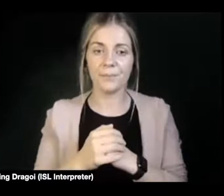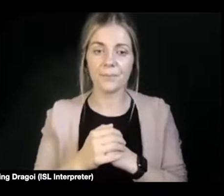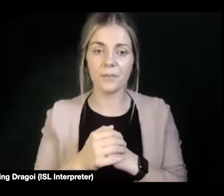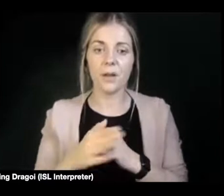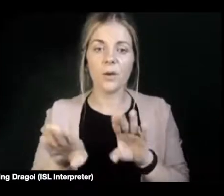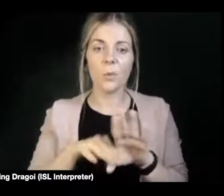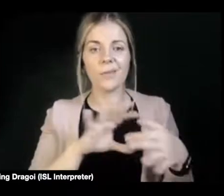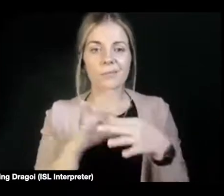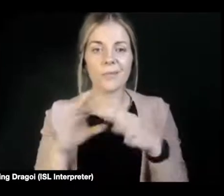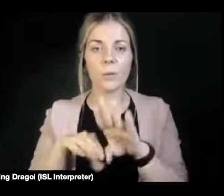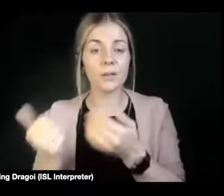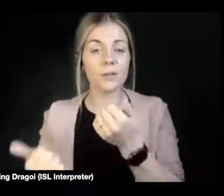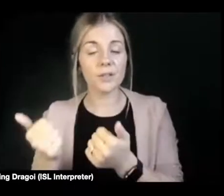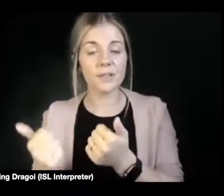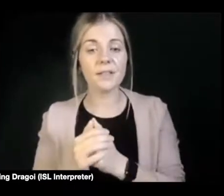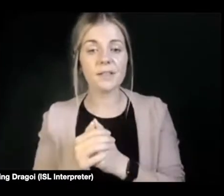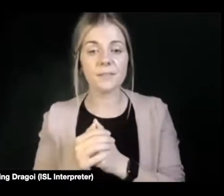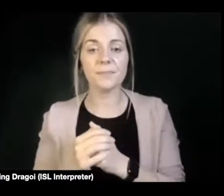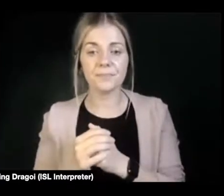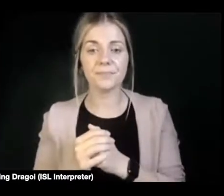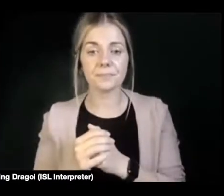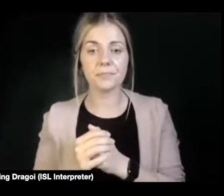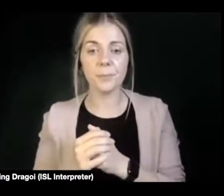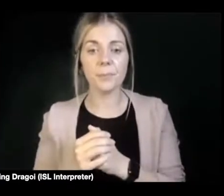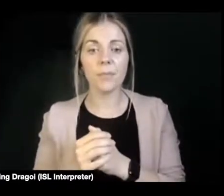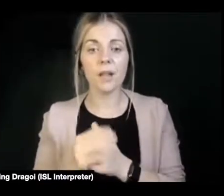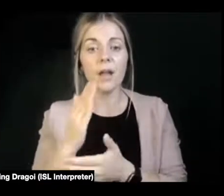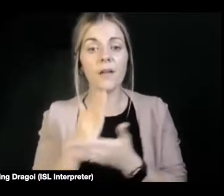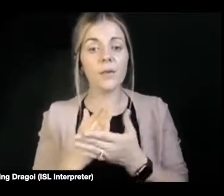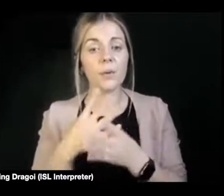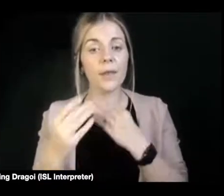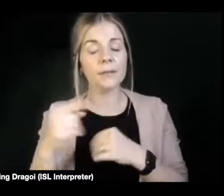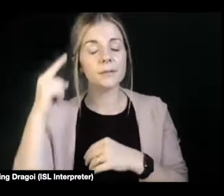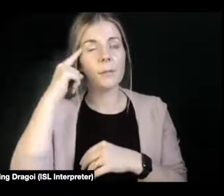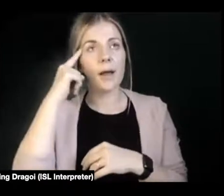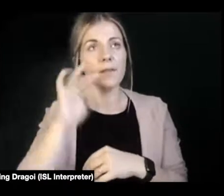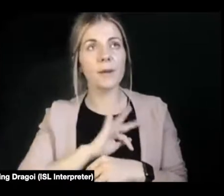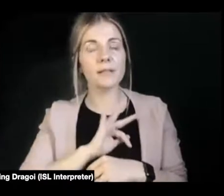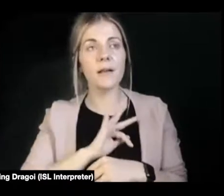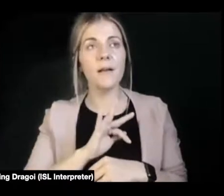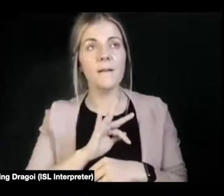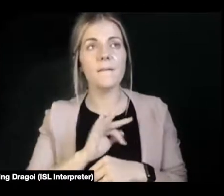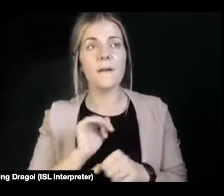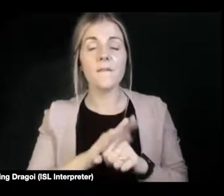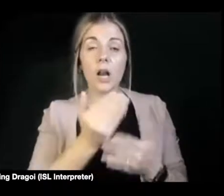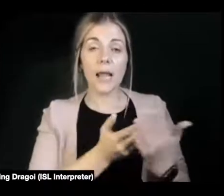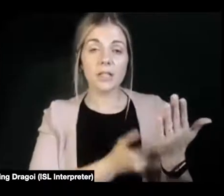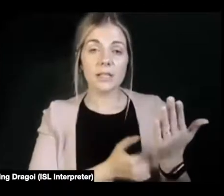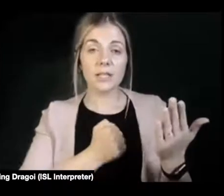So, but I suppose a couple of things that come to mind for me in relation to legislation. My focus